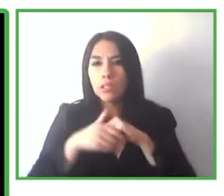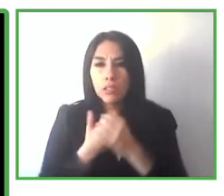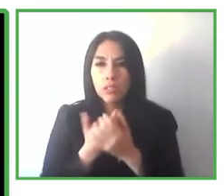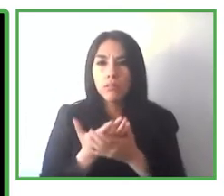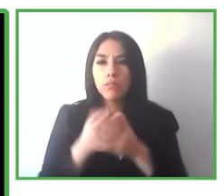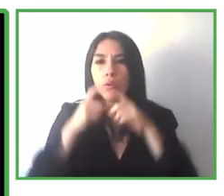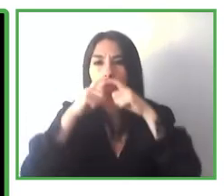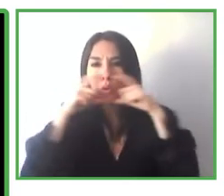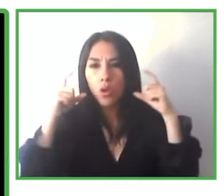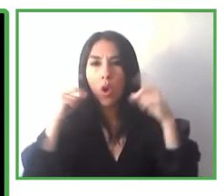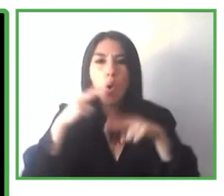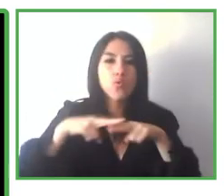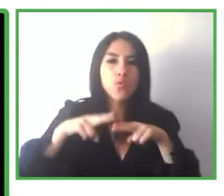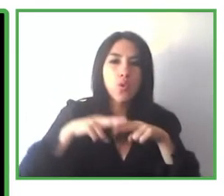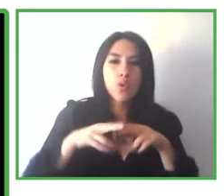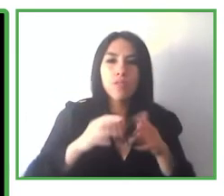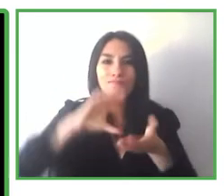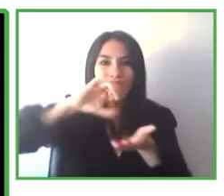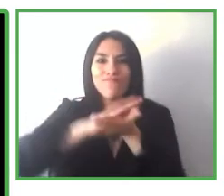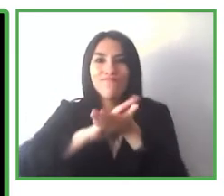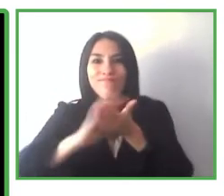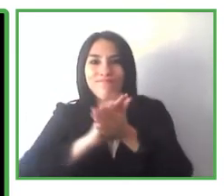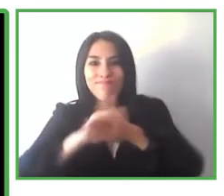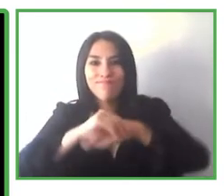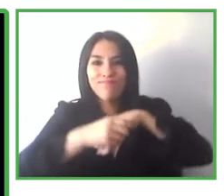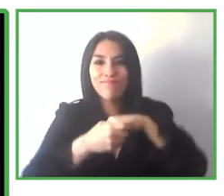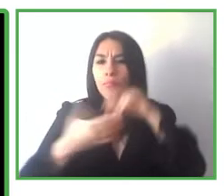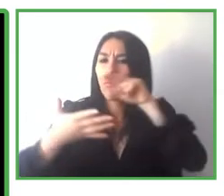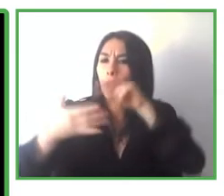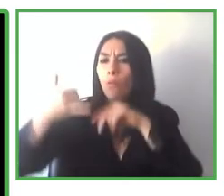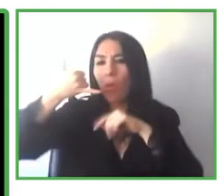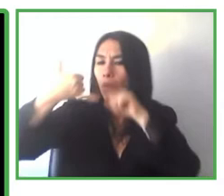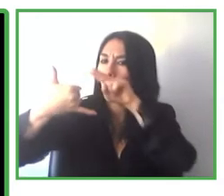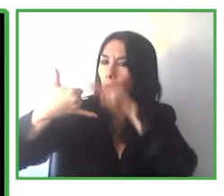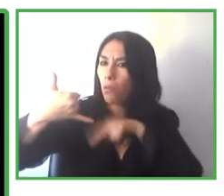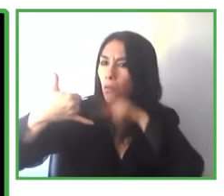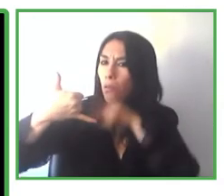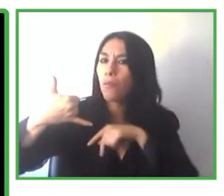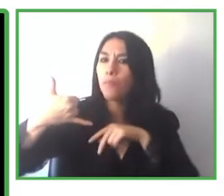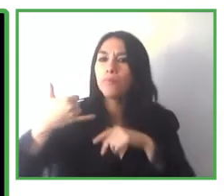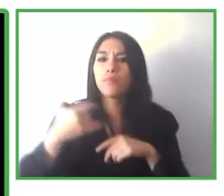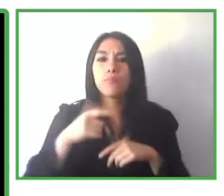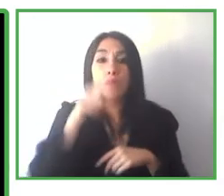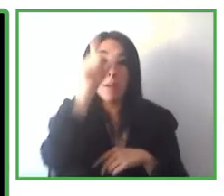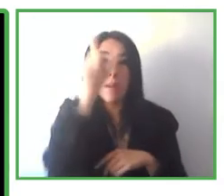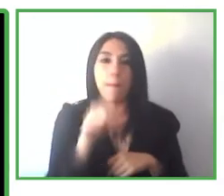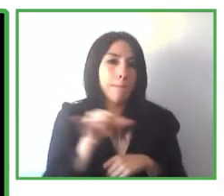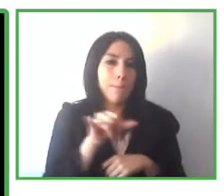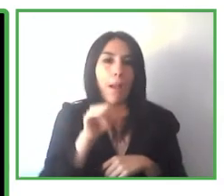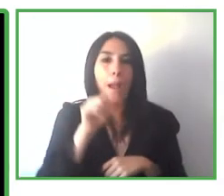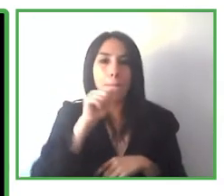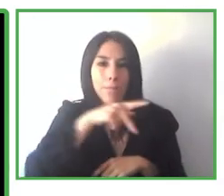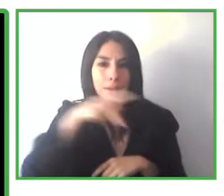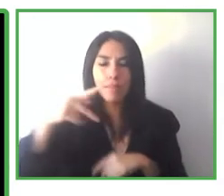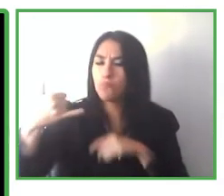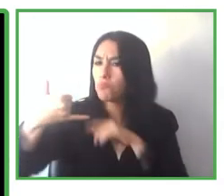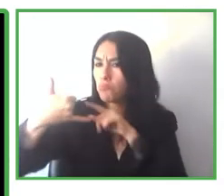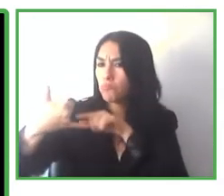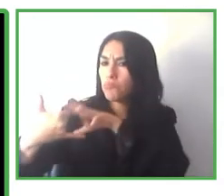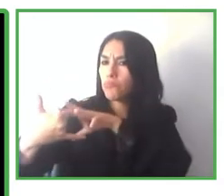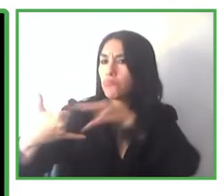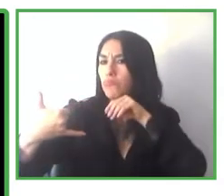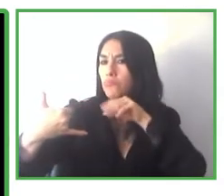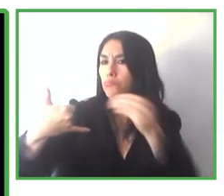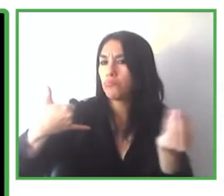people with visual impairment, and it's also good for any user with the same information, with the same application, they